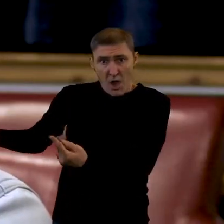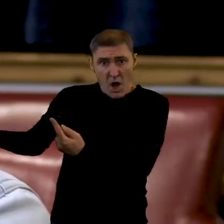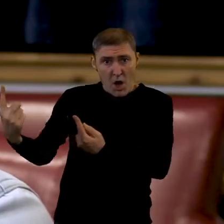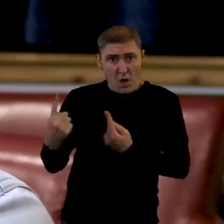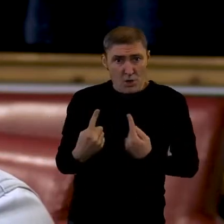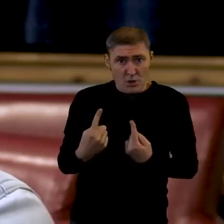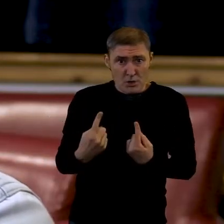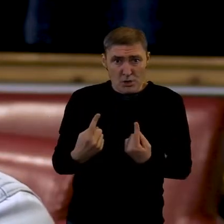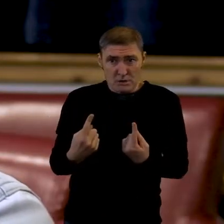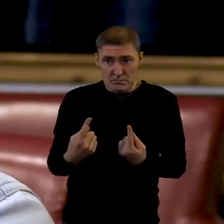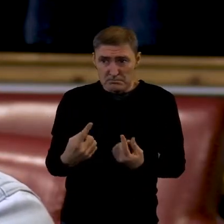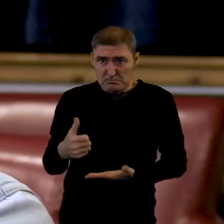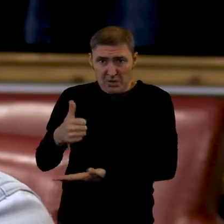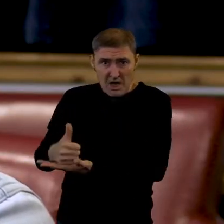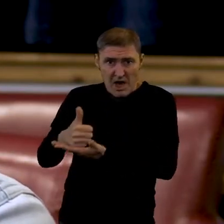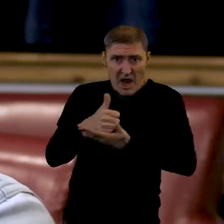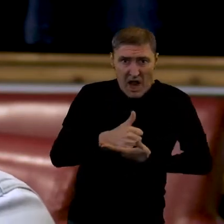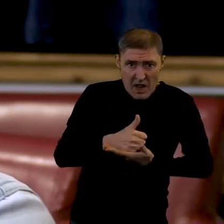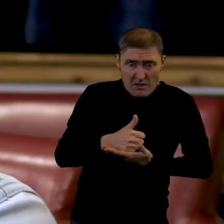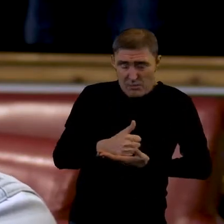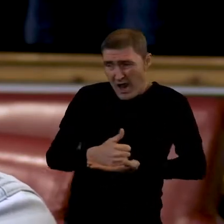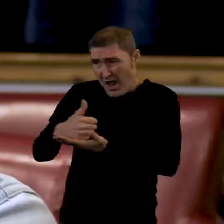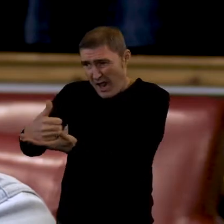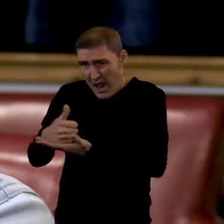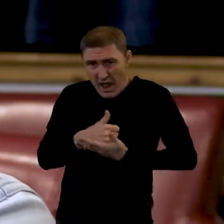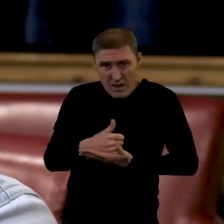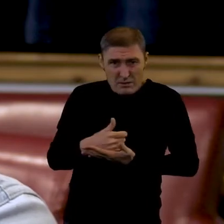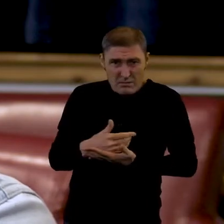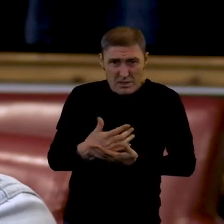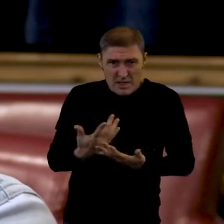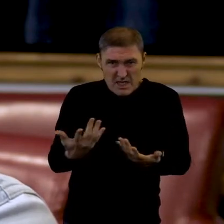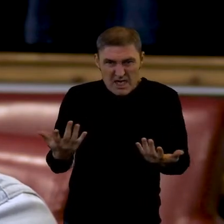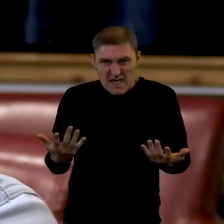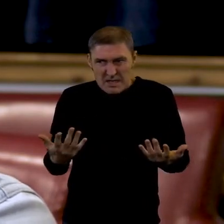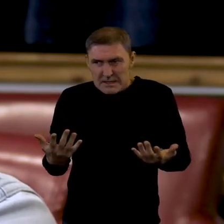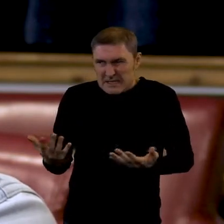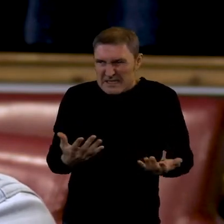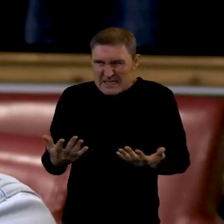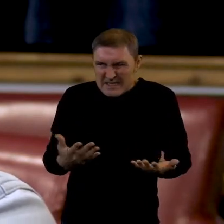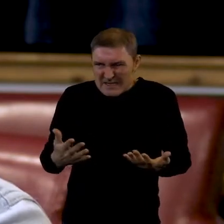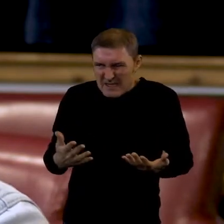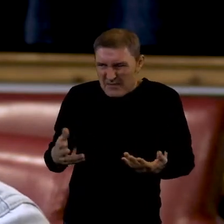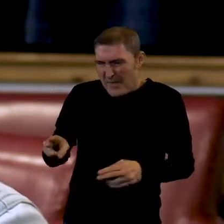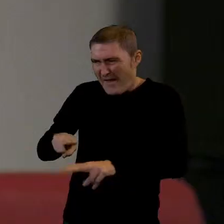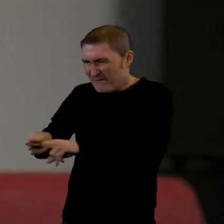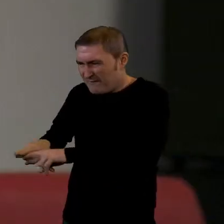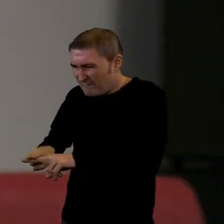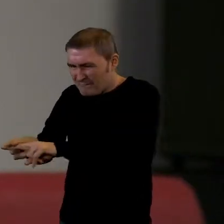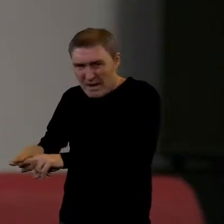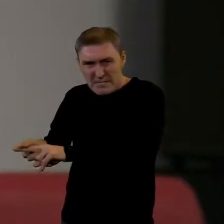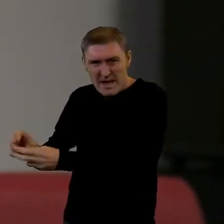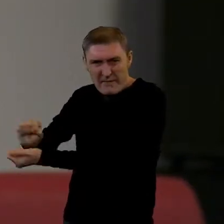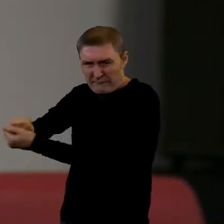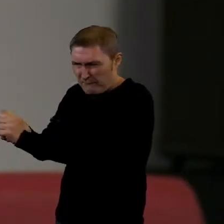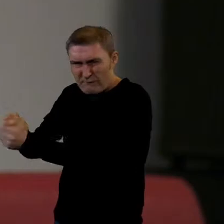maybe speak to us and tell us something that they wouldn't feel comfortable disclosing to their family or friends. I've been in